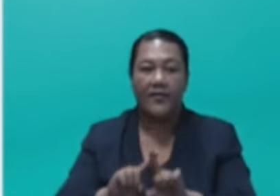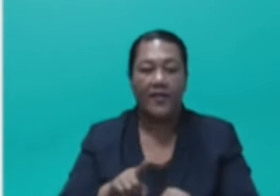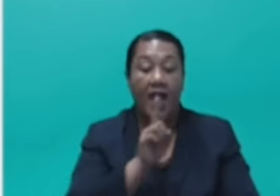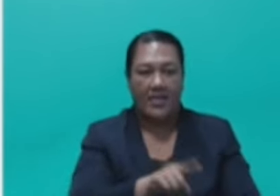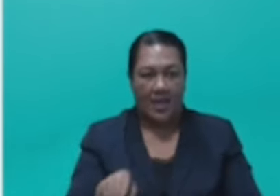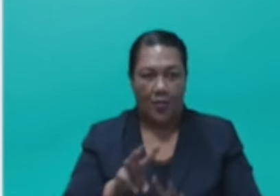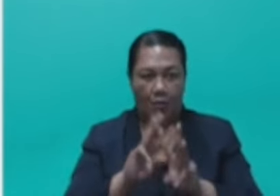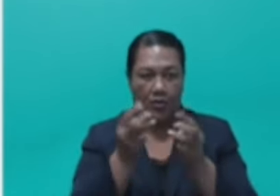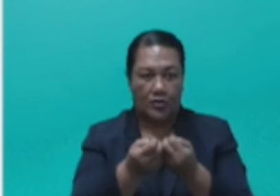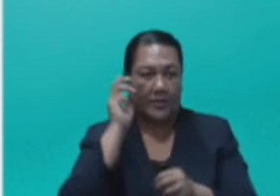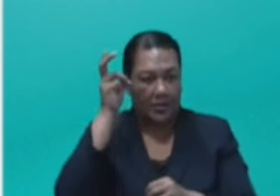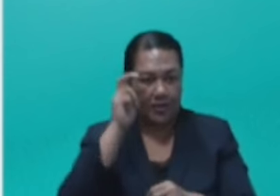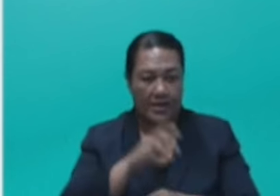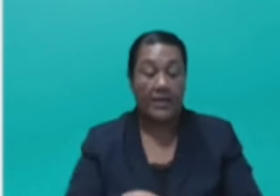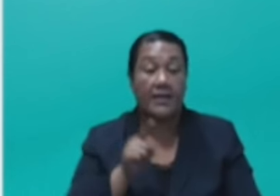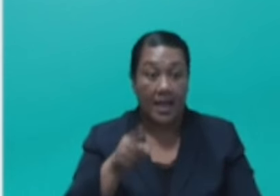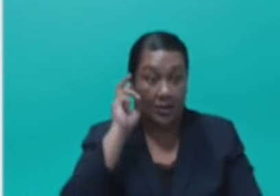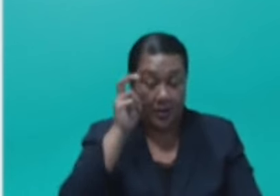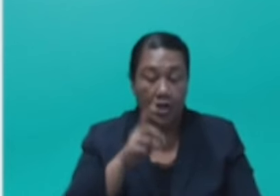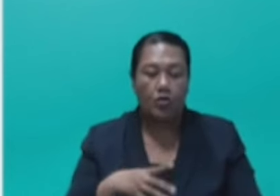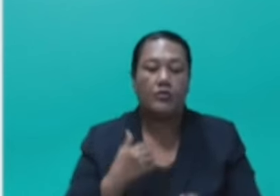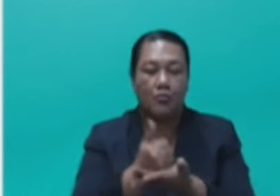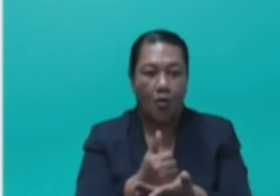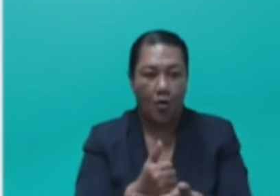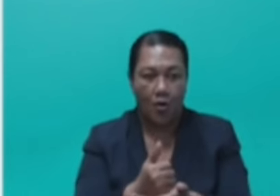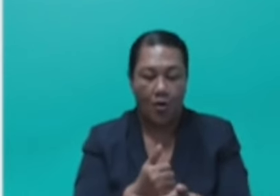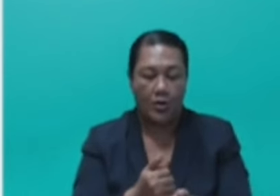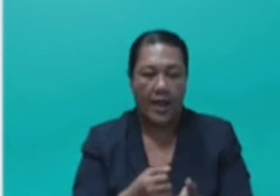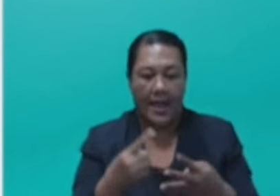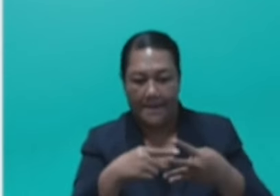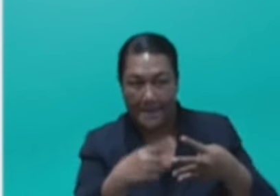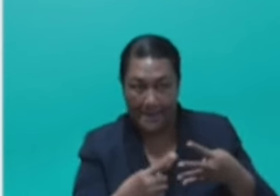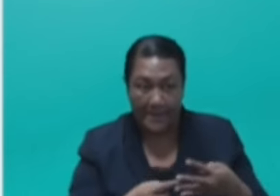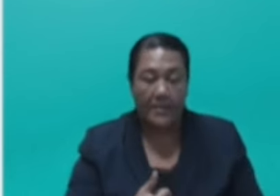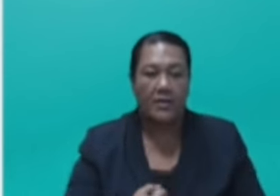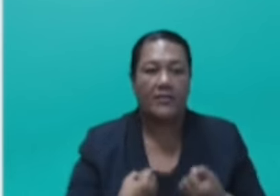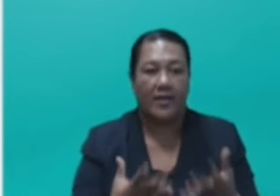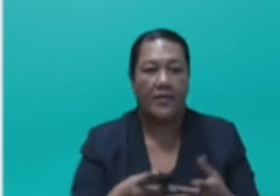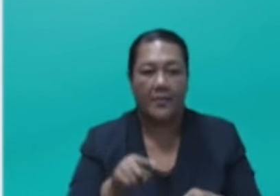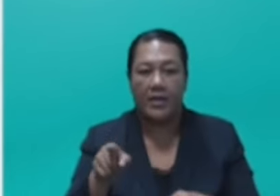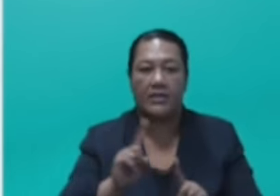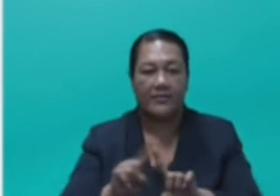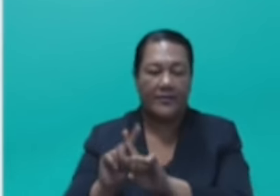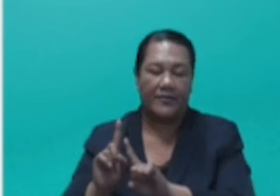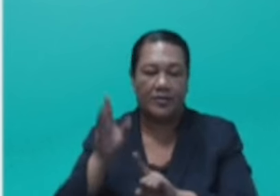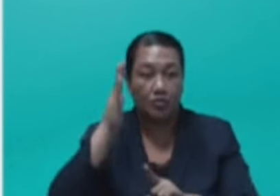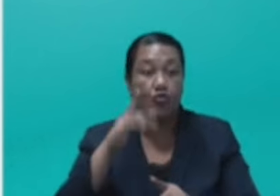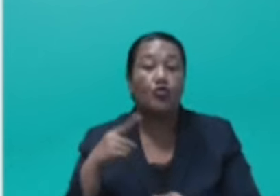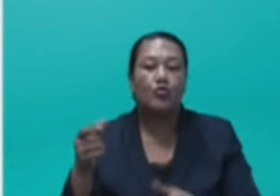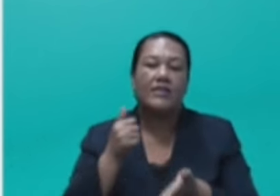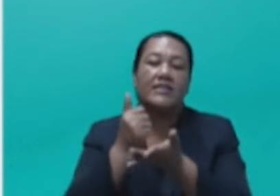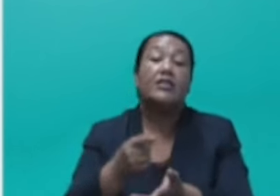These trainings also include the support mechanism available in schools to assist the students who are showing signs of being addicted to